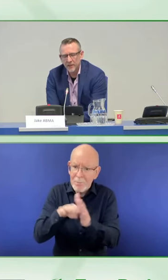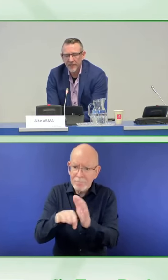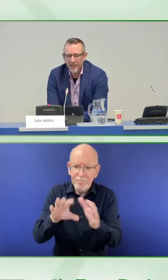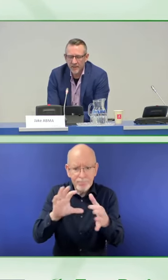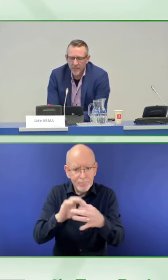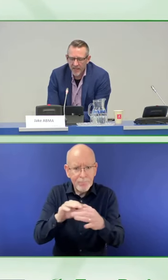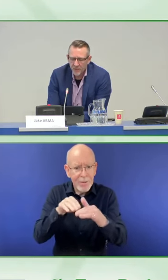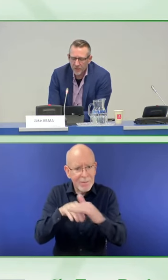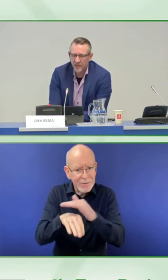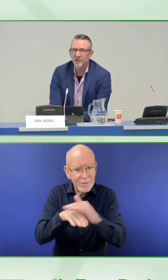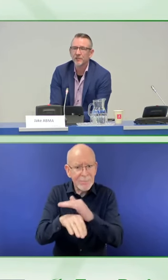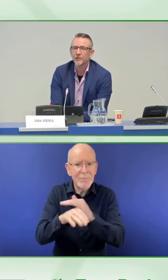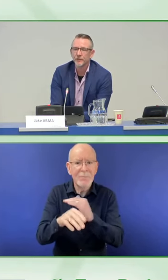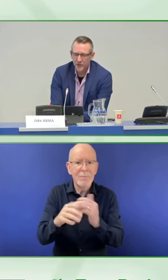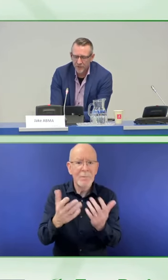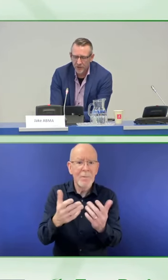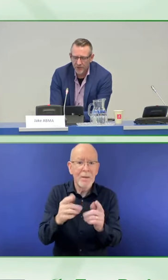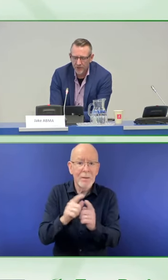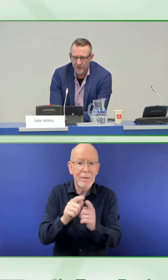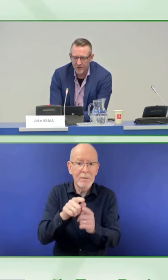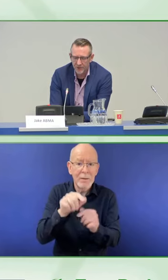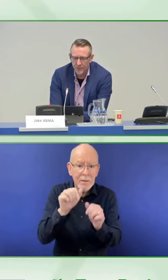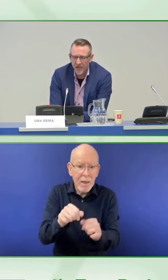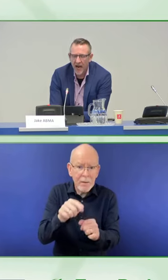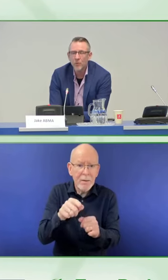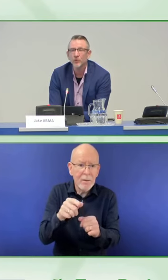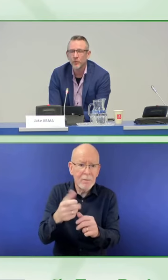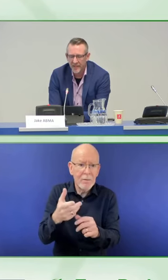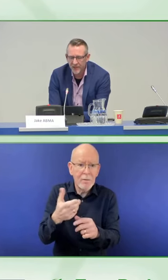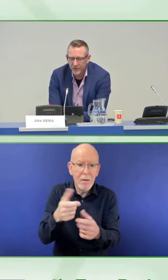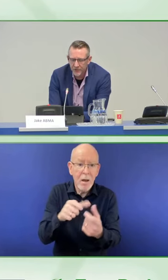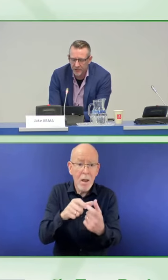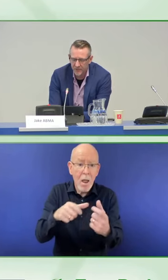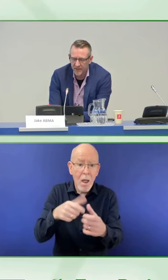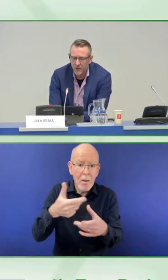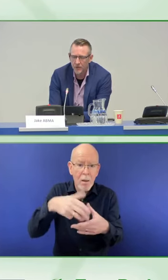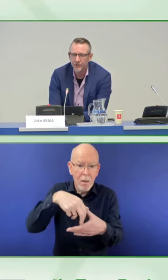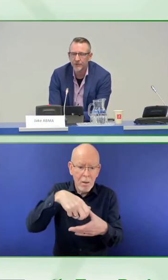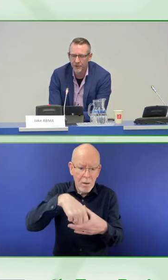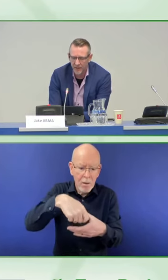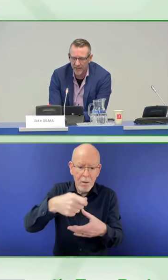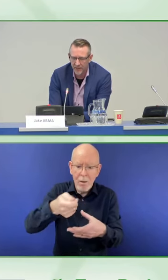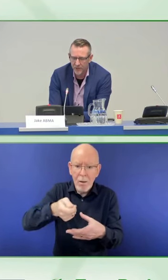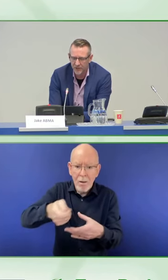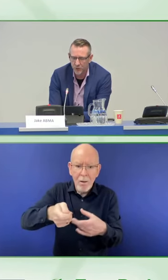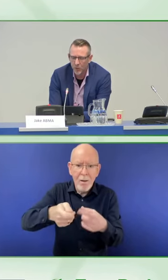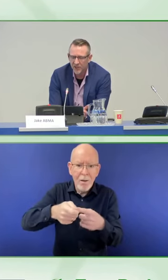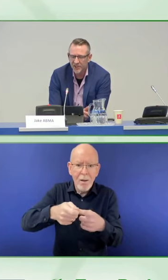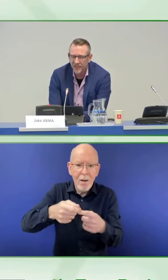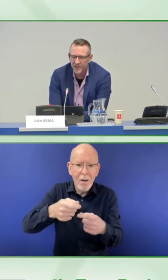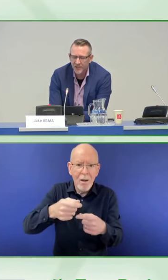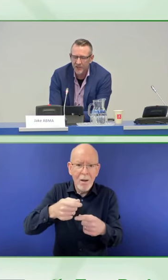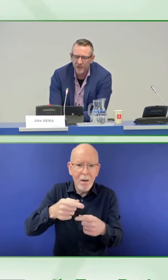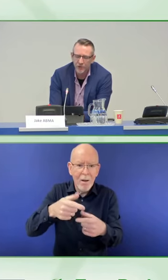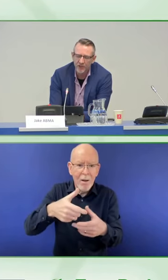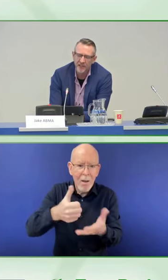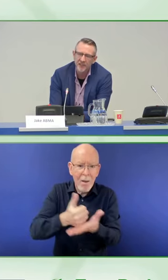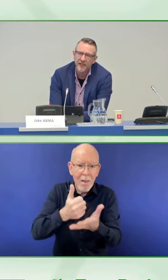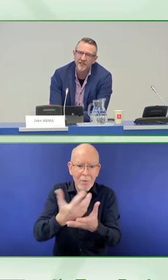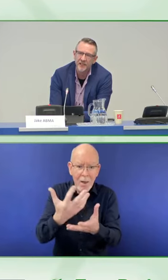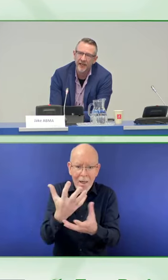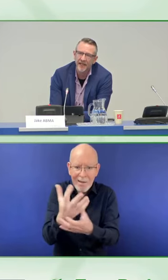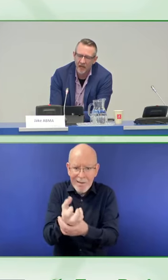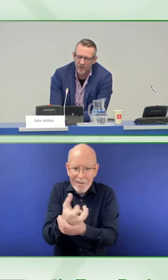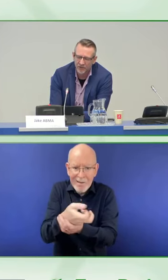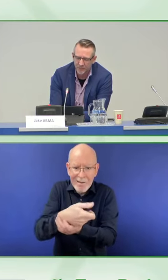We create amazing products and services for our users, but how do we ensure that all users are included? Which challenges does an